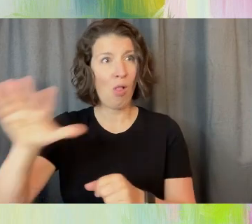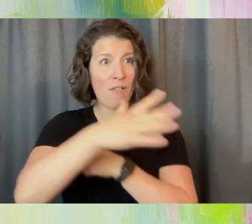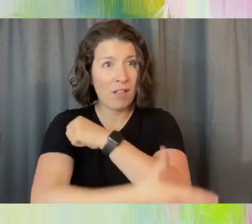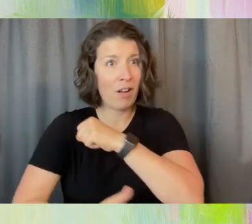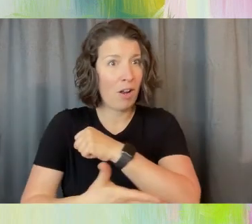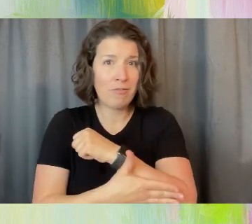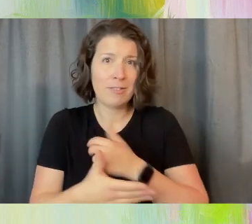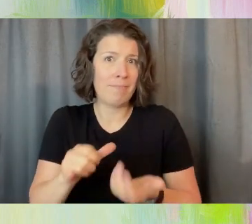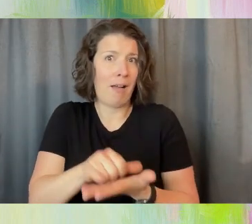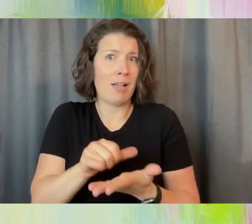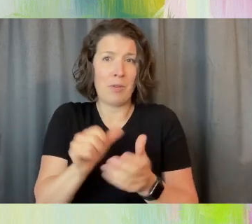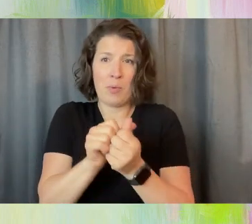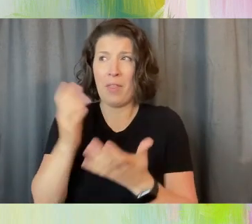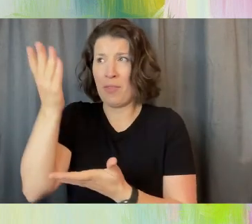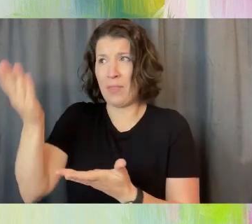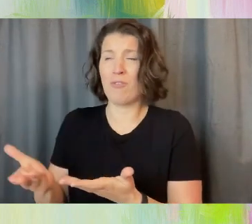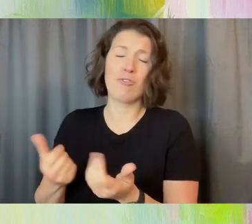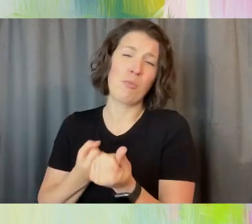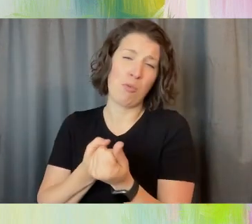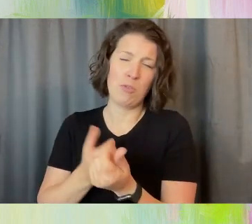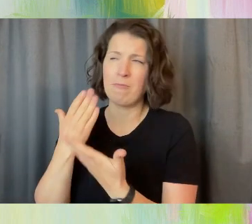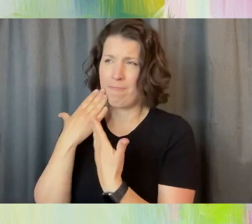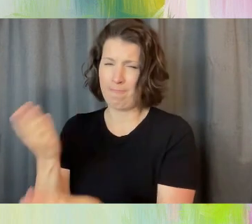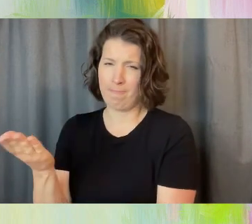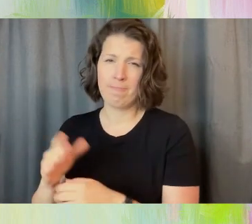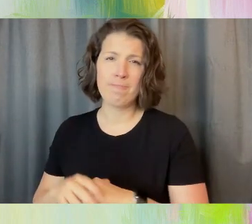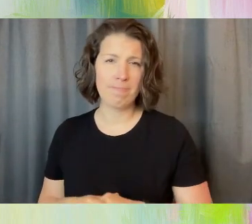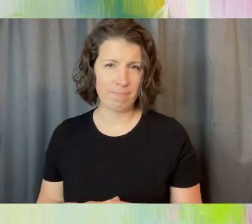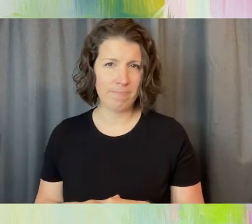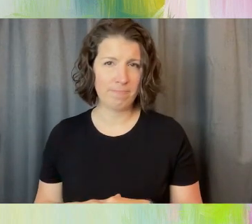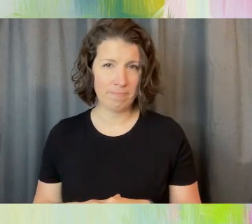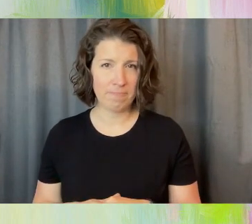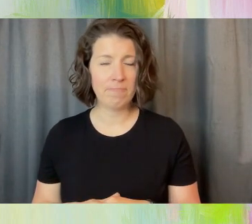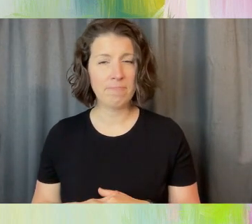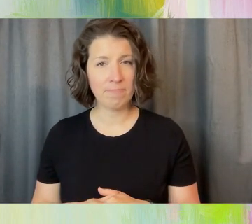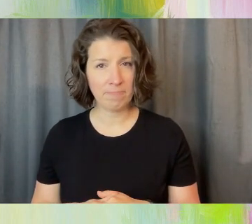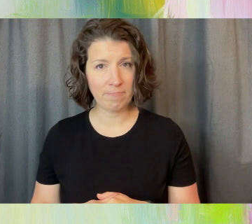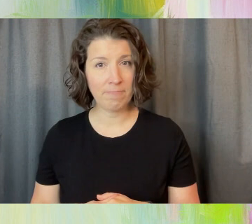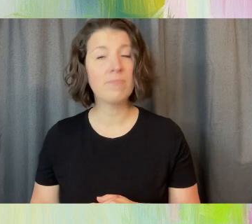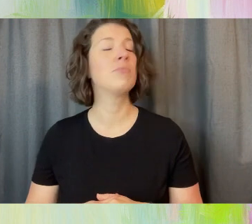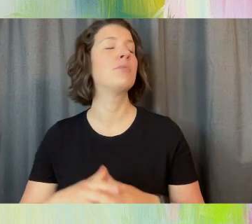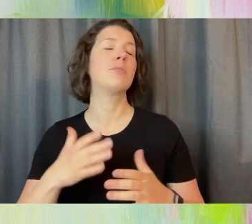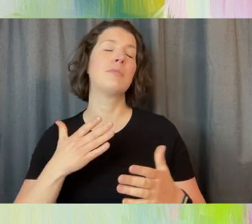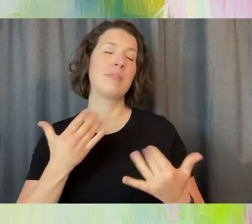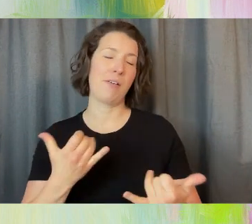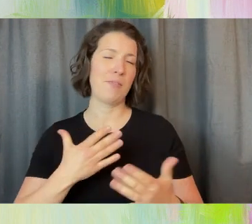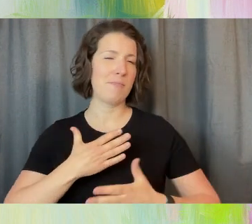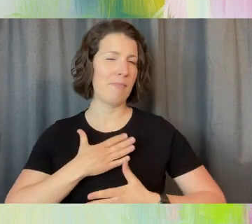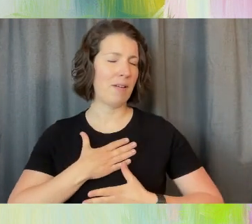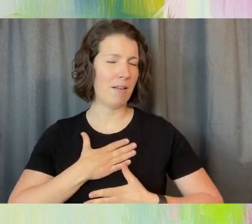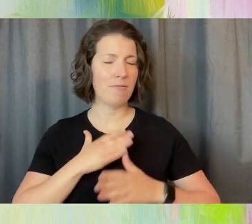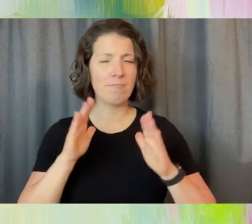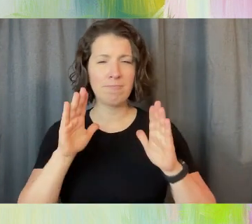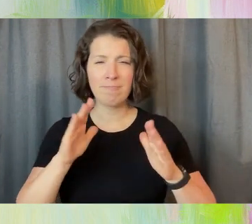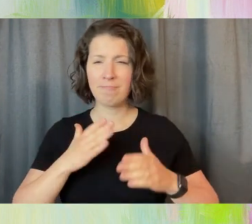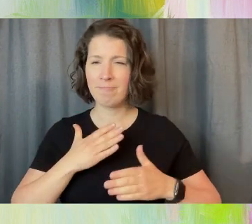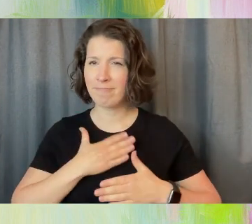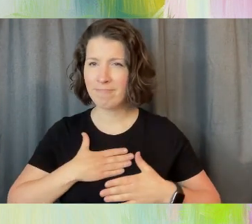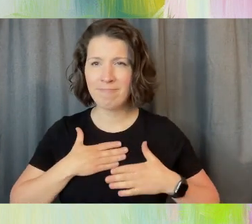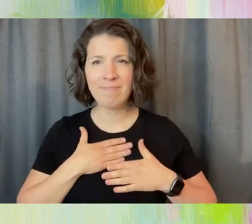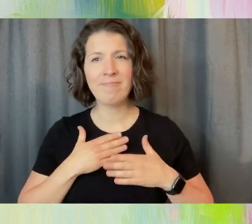Next slide, please. So it is my great pleasure to introduce the first